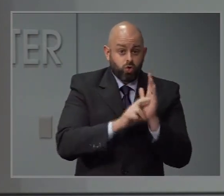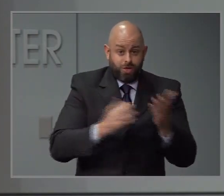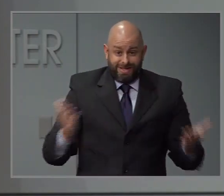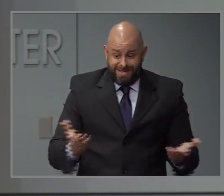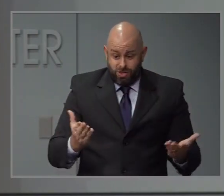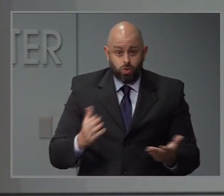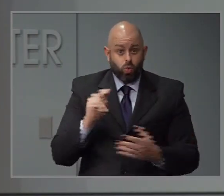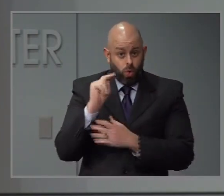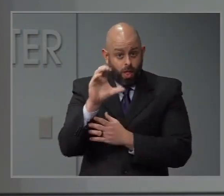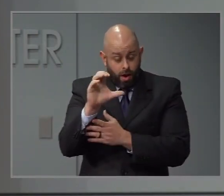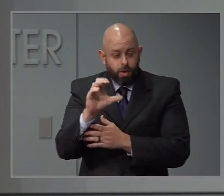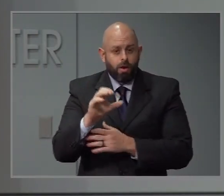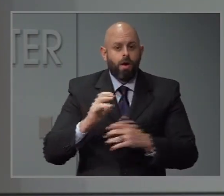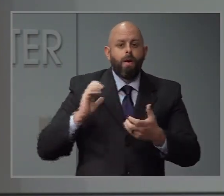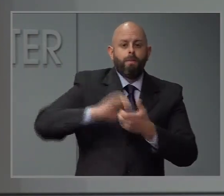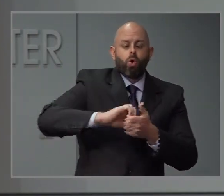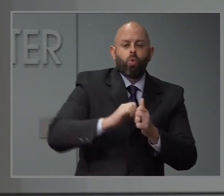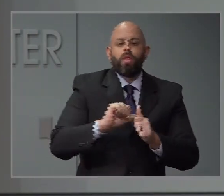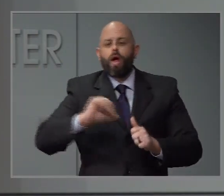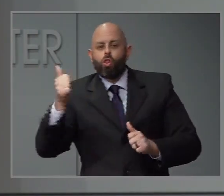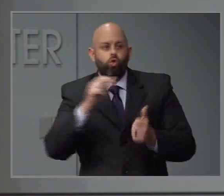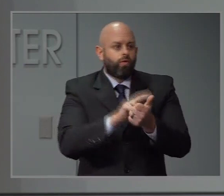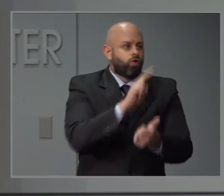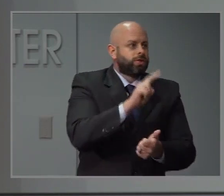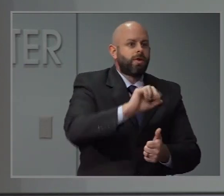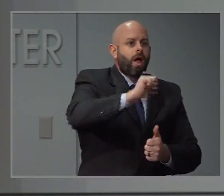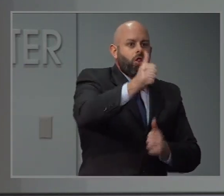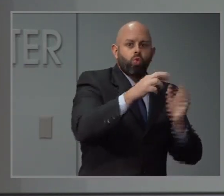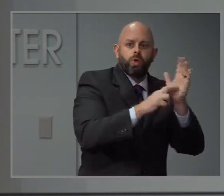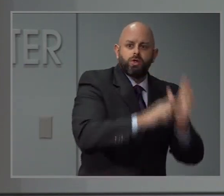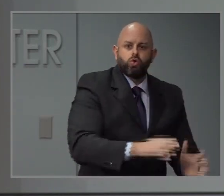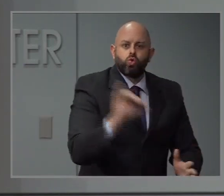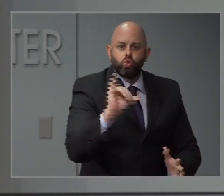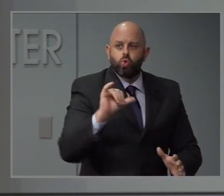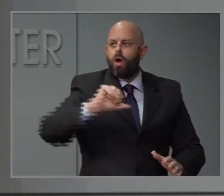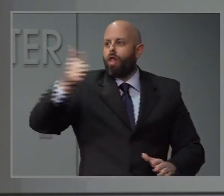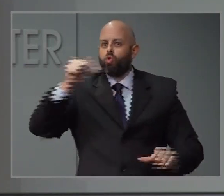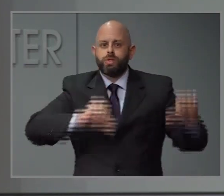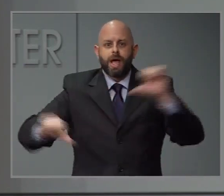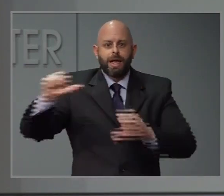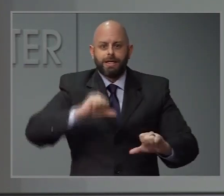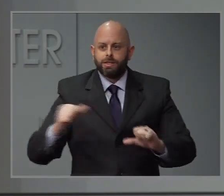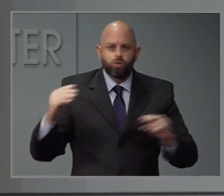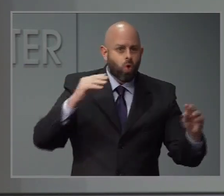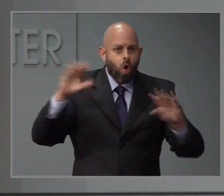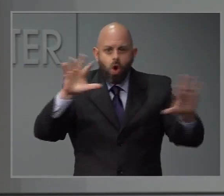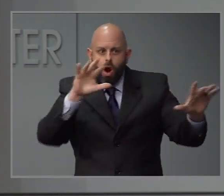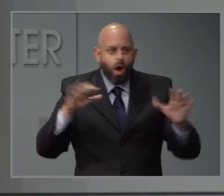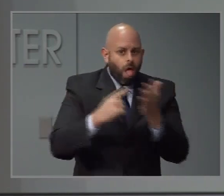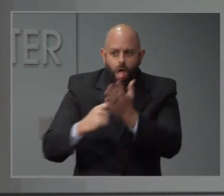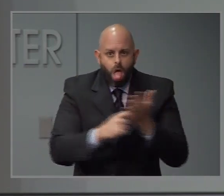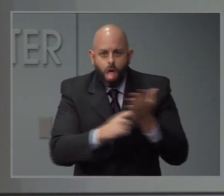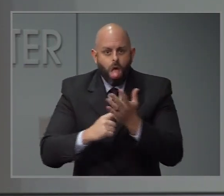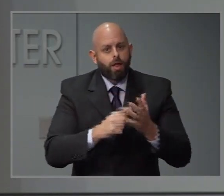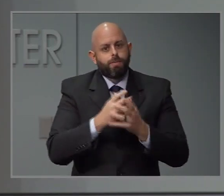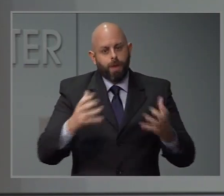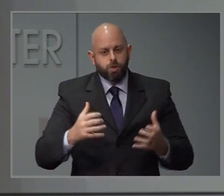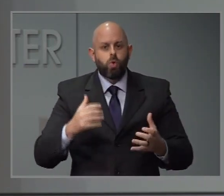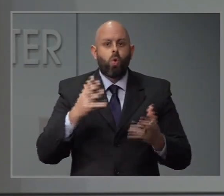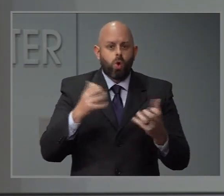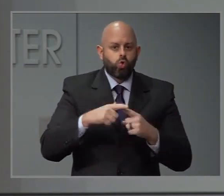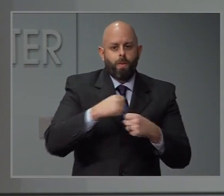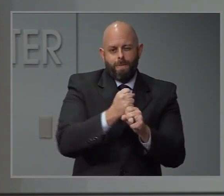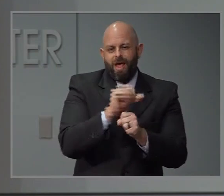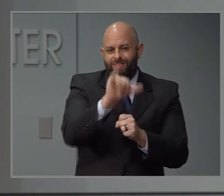partnering with others around the country and around the world to try to learn as much as we can, as fast as we can. Thanks for the question, Rick.